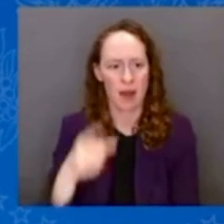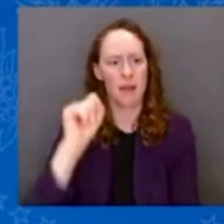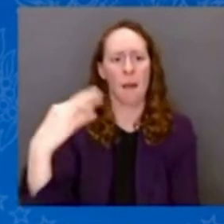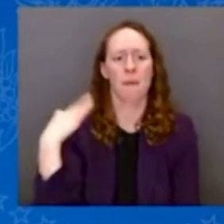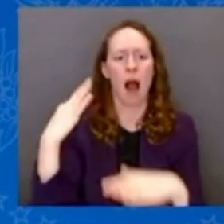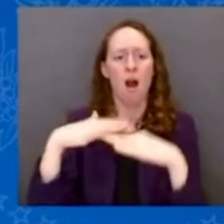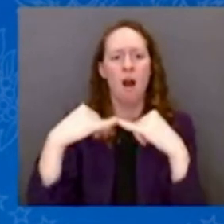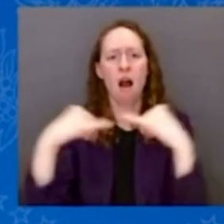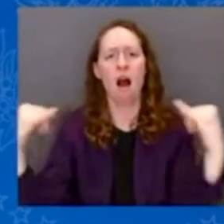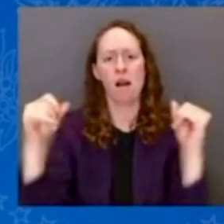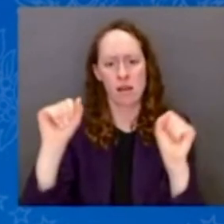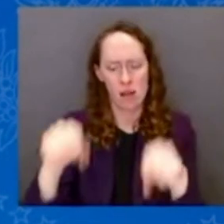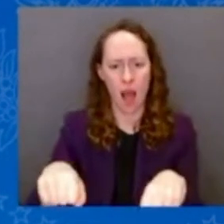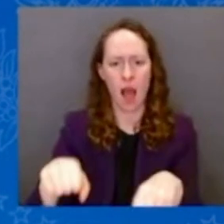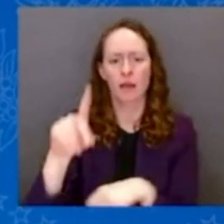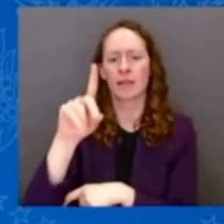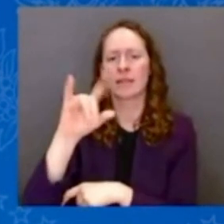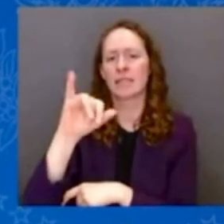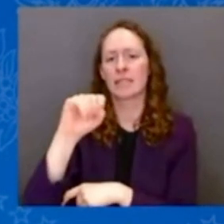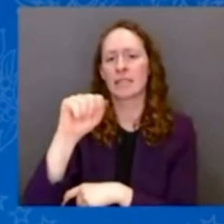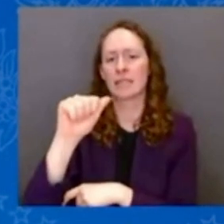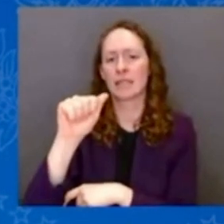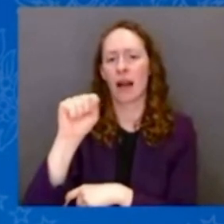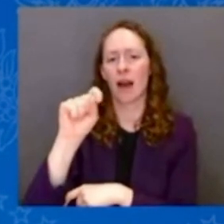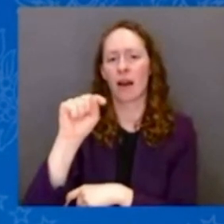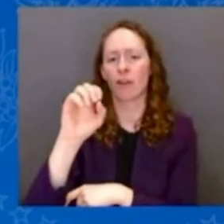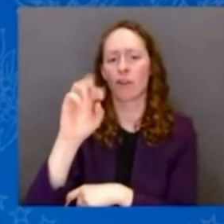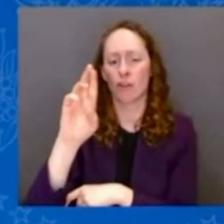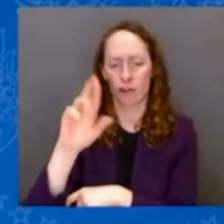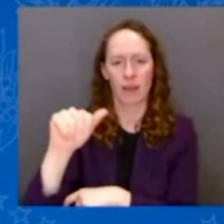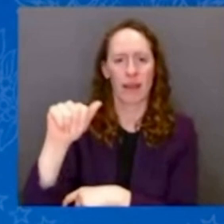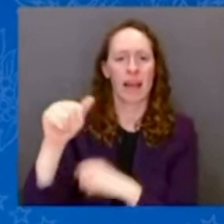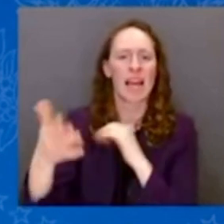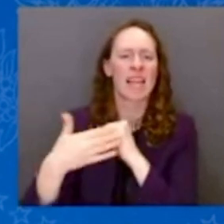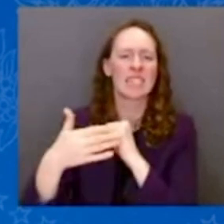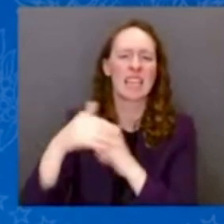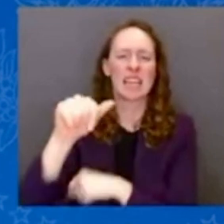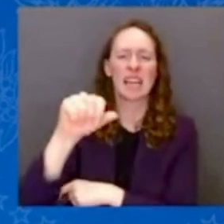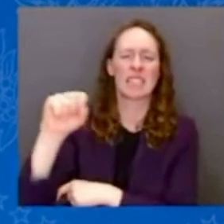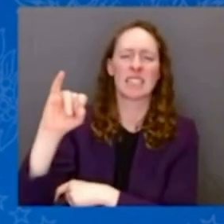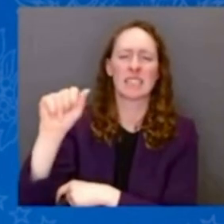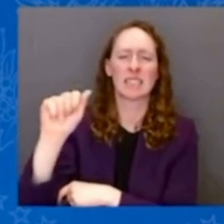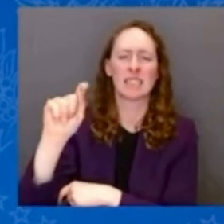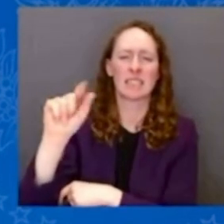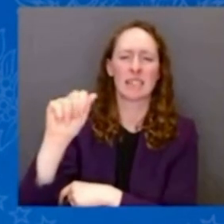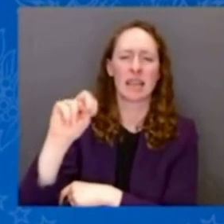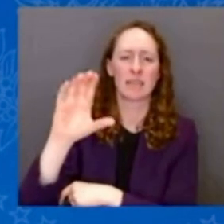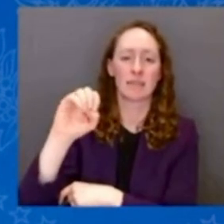.gov. Or call 1-800